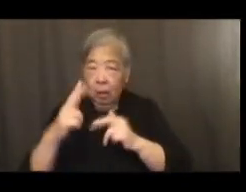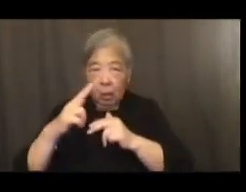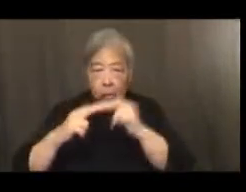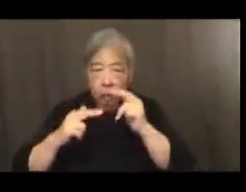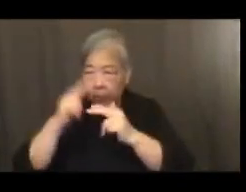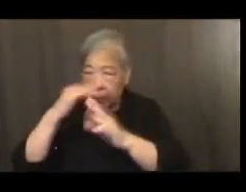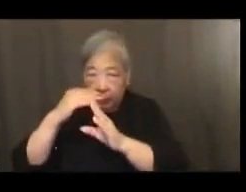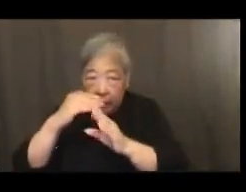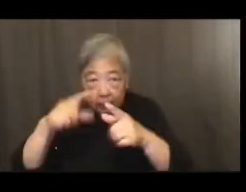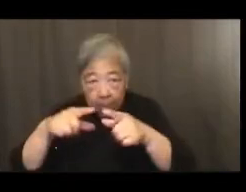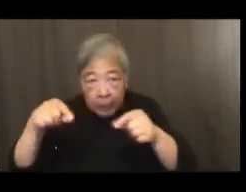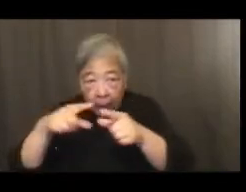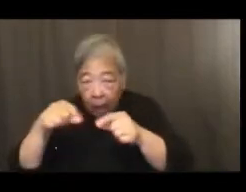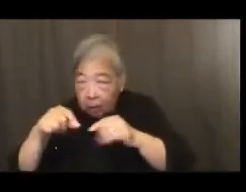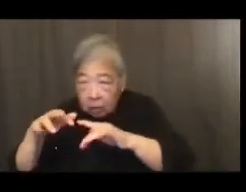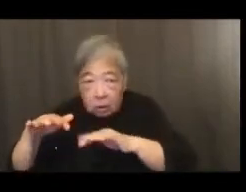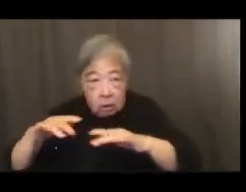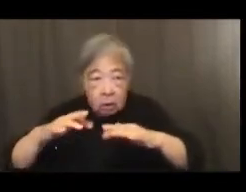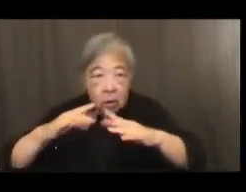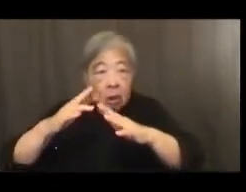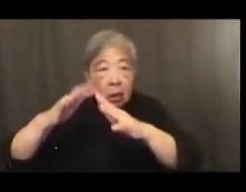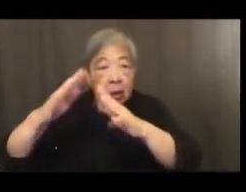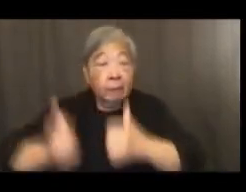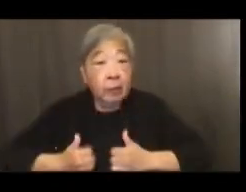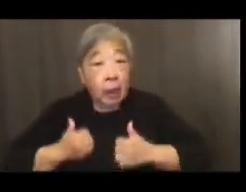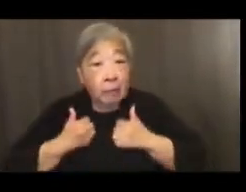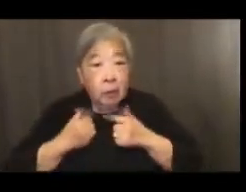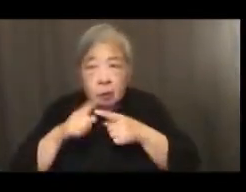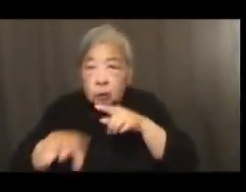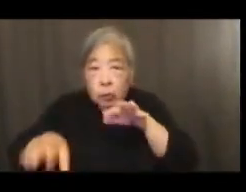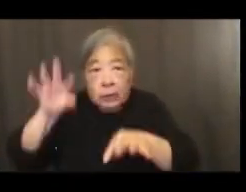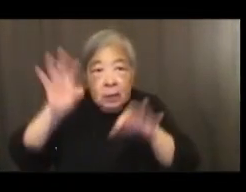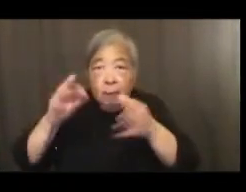to discover new species